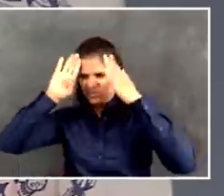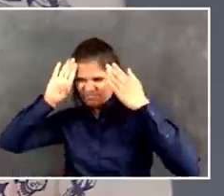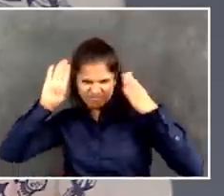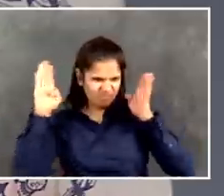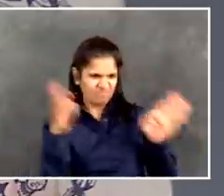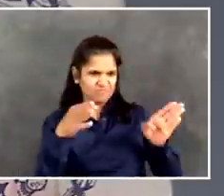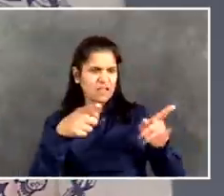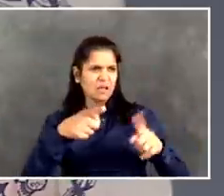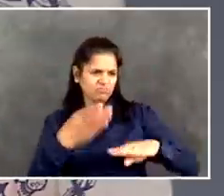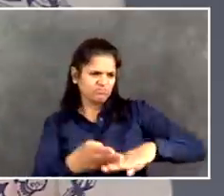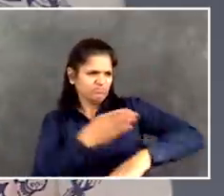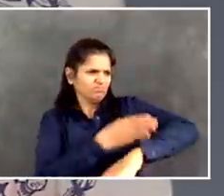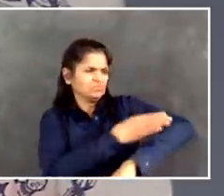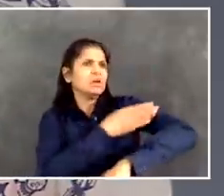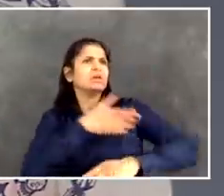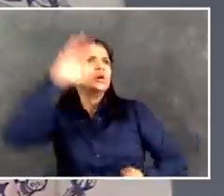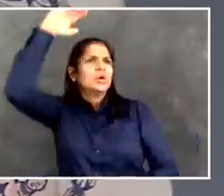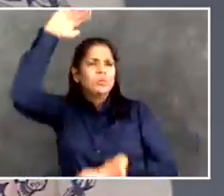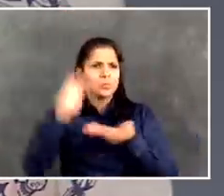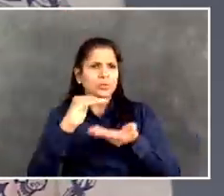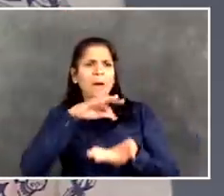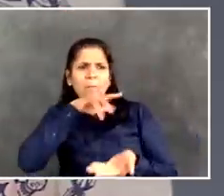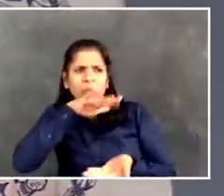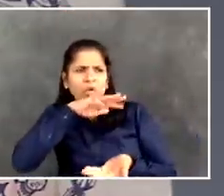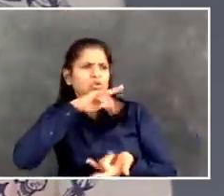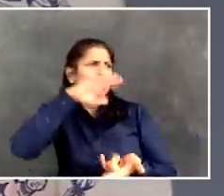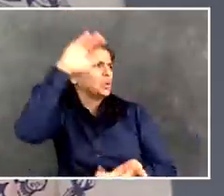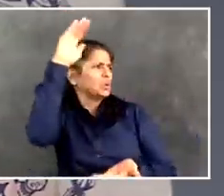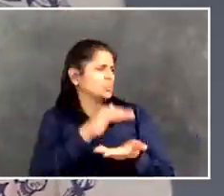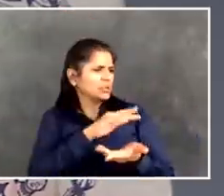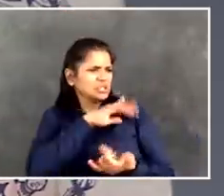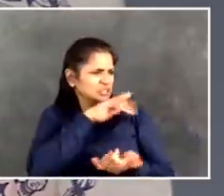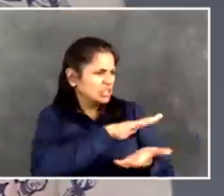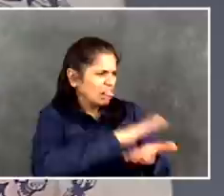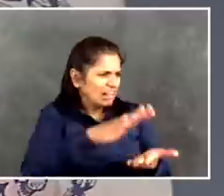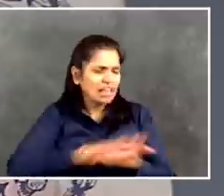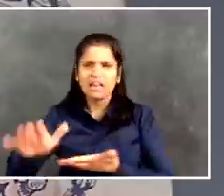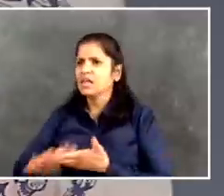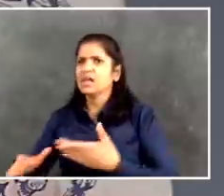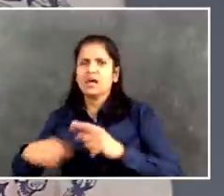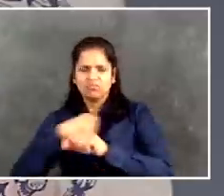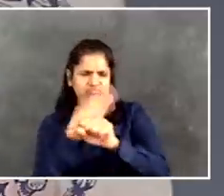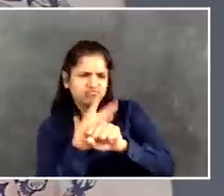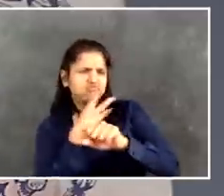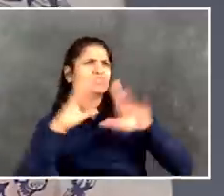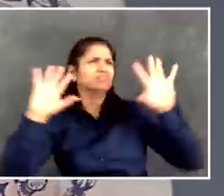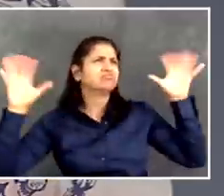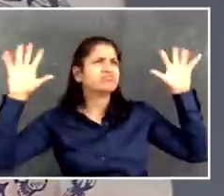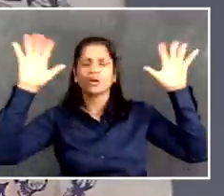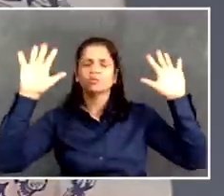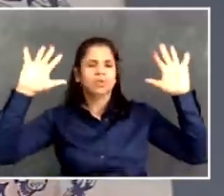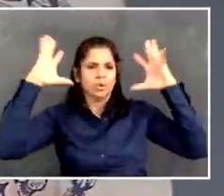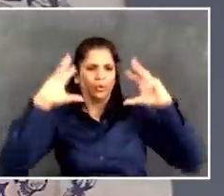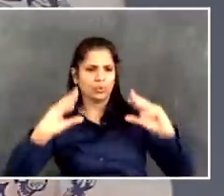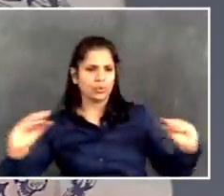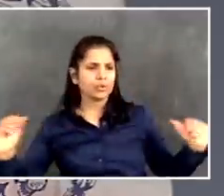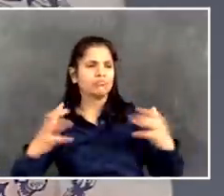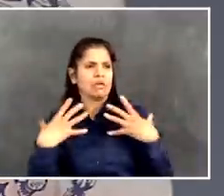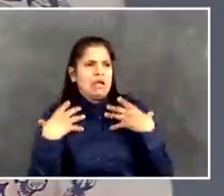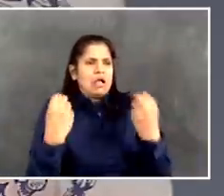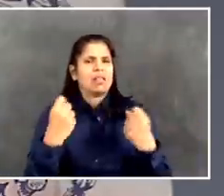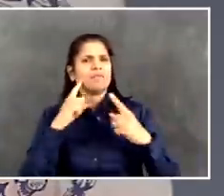to better options. And I think it goes back to the basics we've always talked about. Frequency, reliability, cost,